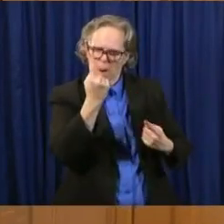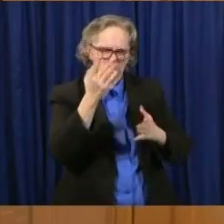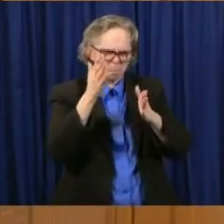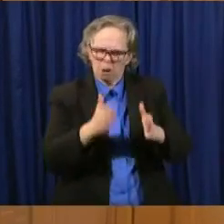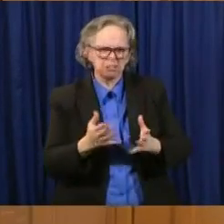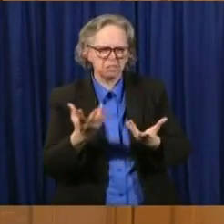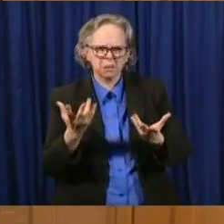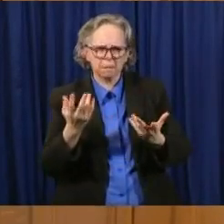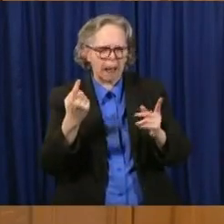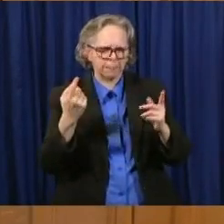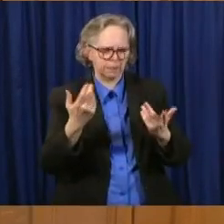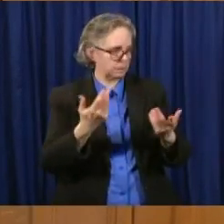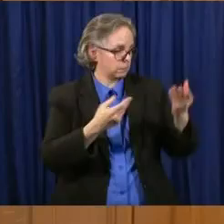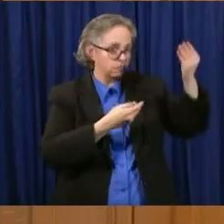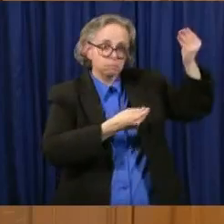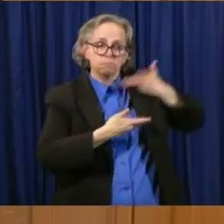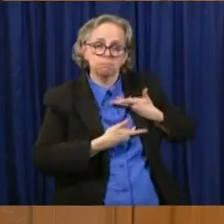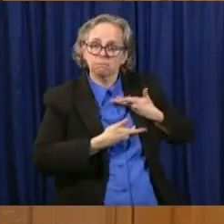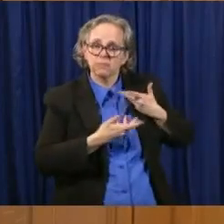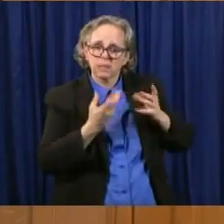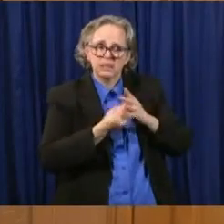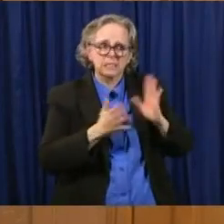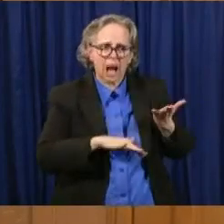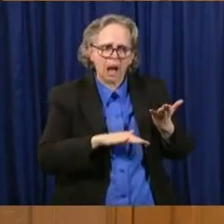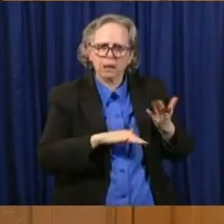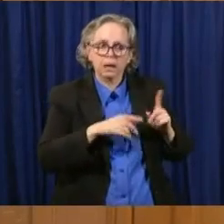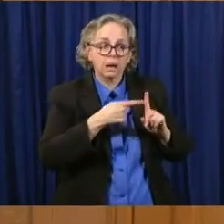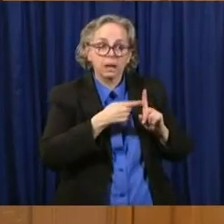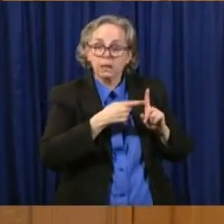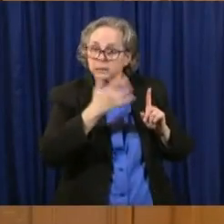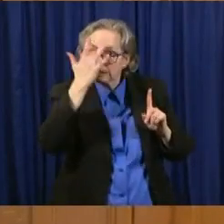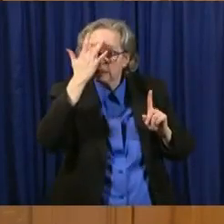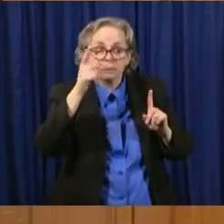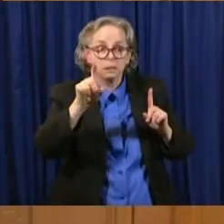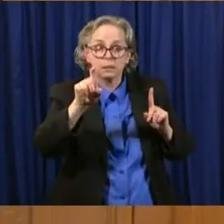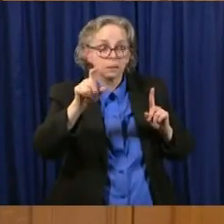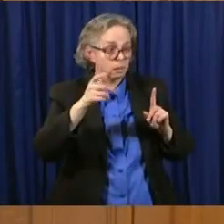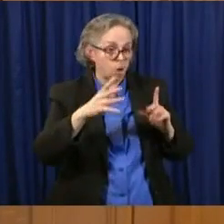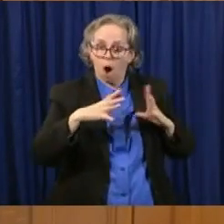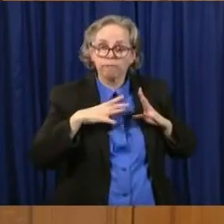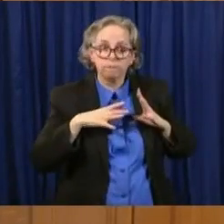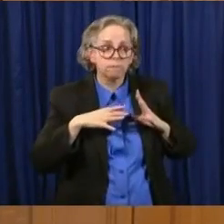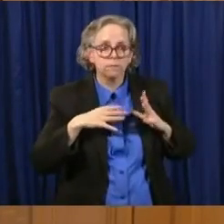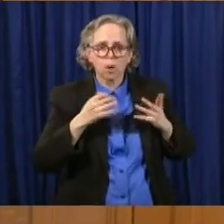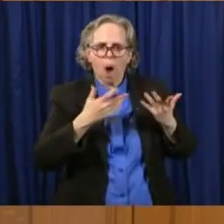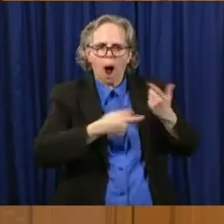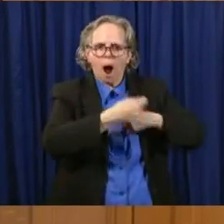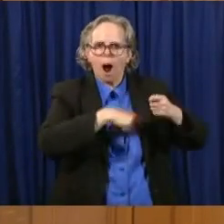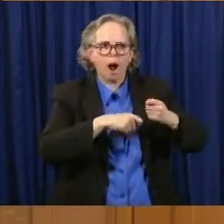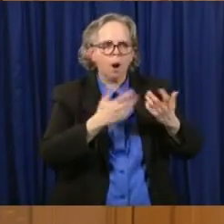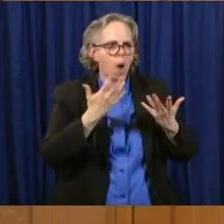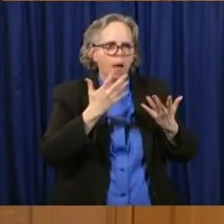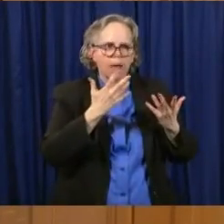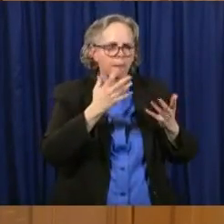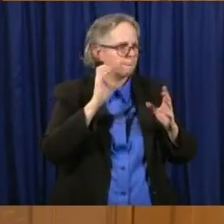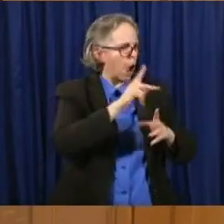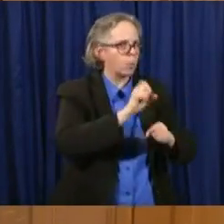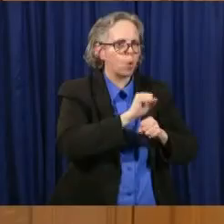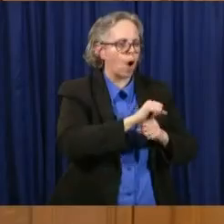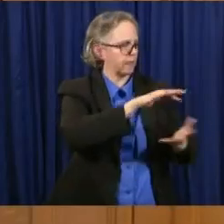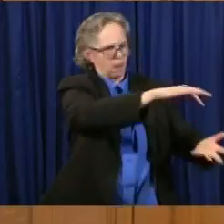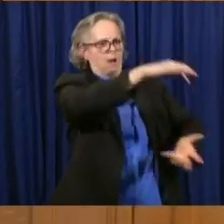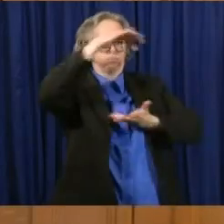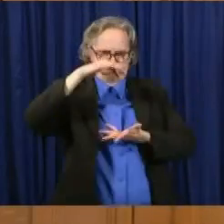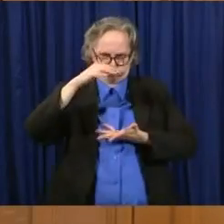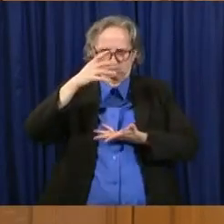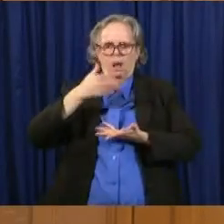be tricky. And that on Mondays, we might get a clump of data that was over the weekend. And that's why, again, data is